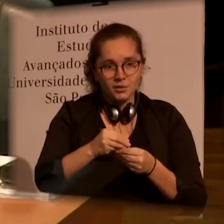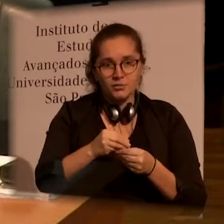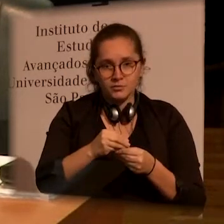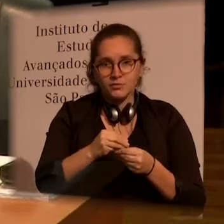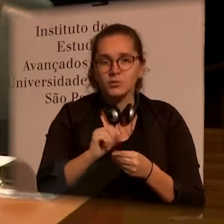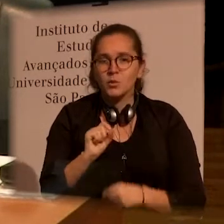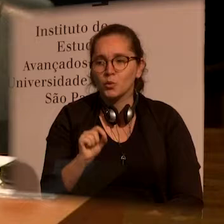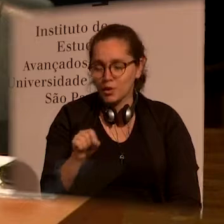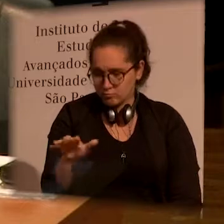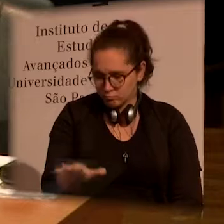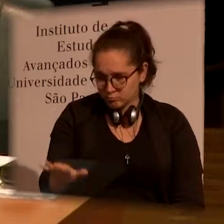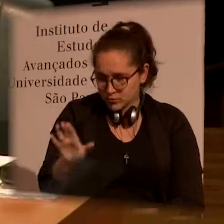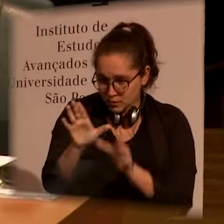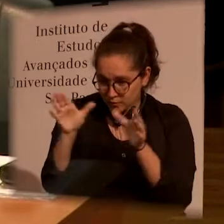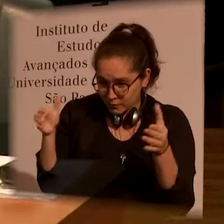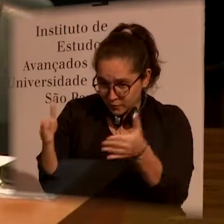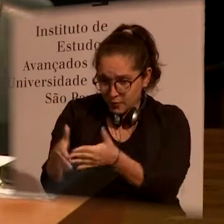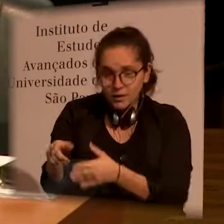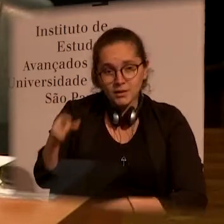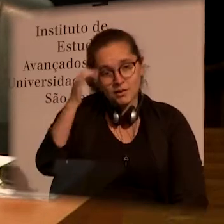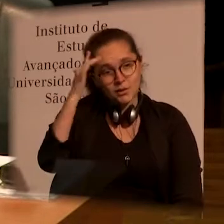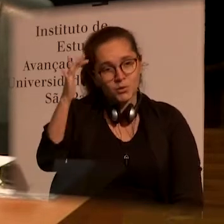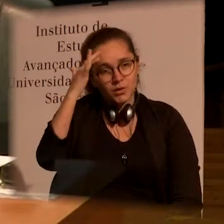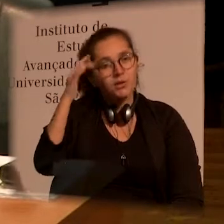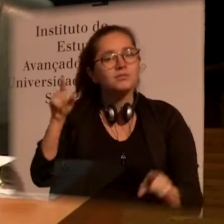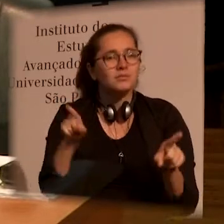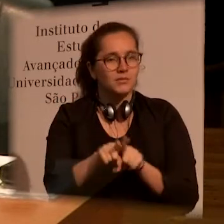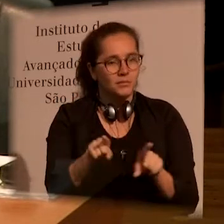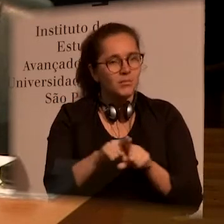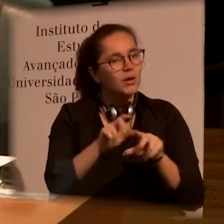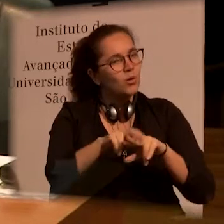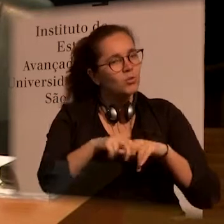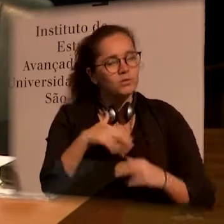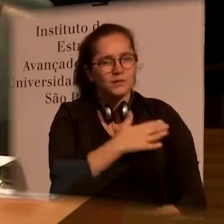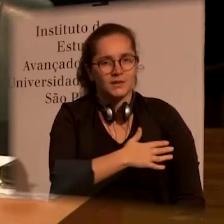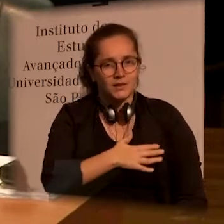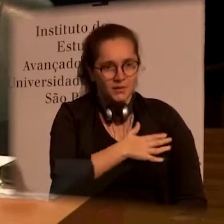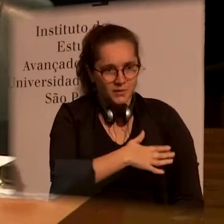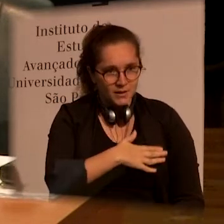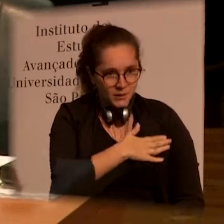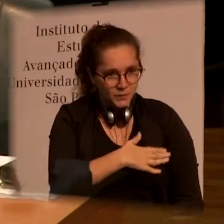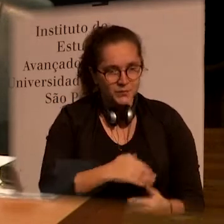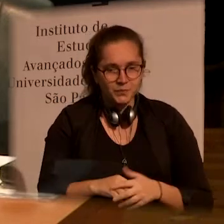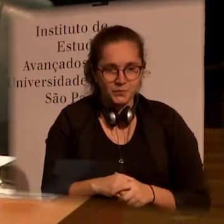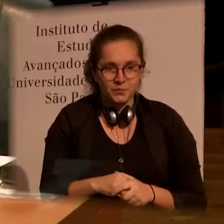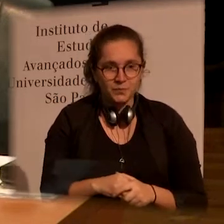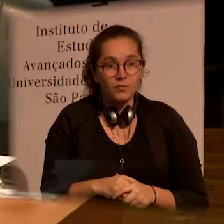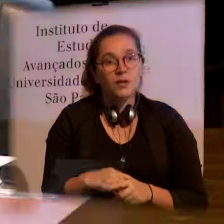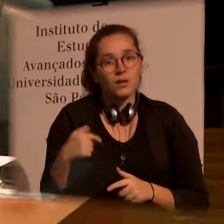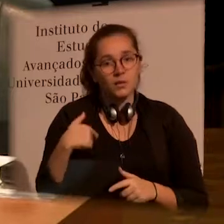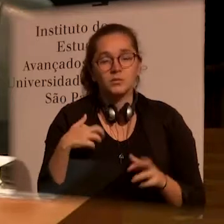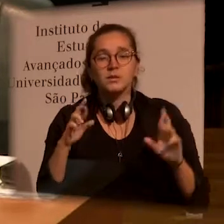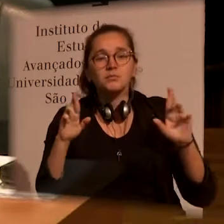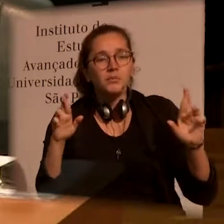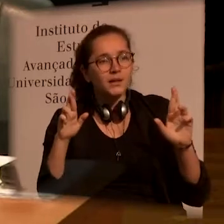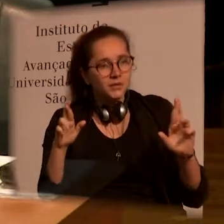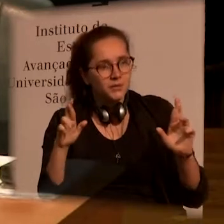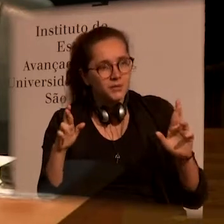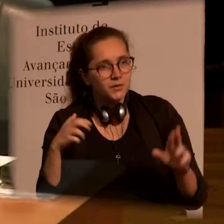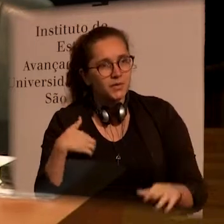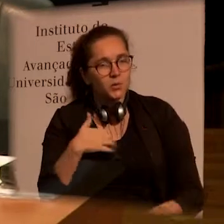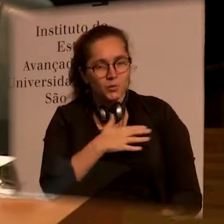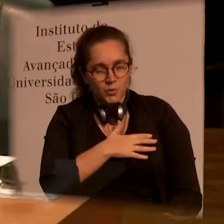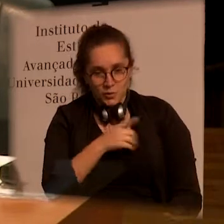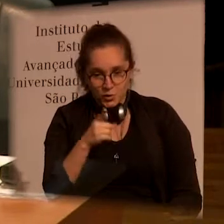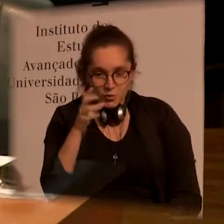inserts disability within this theoretical reference is also a reason of great satisfaction to us. And